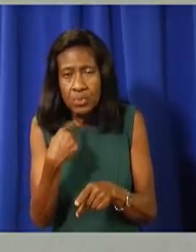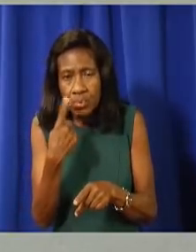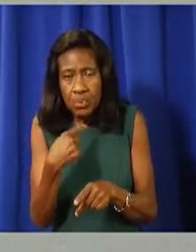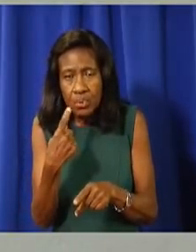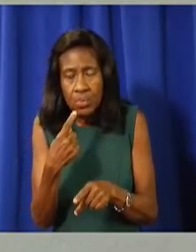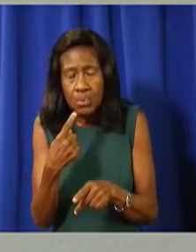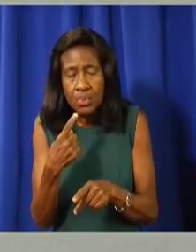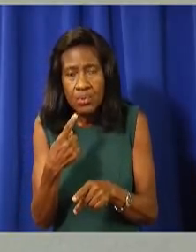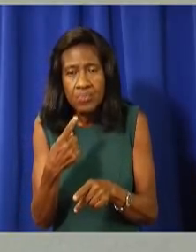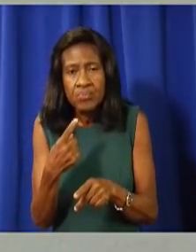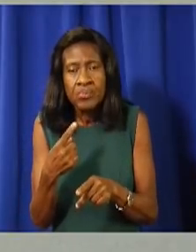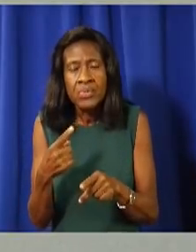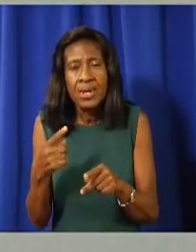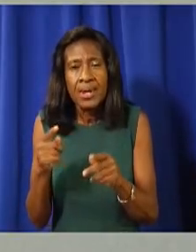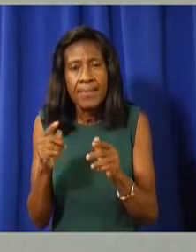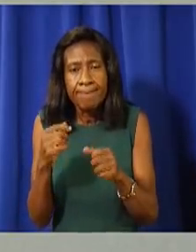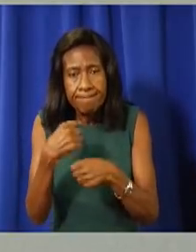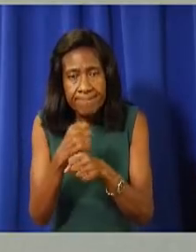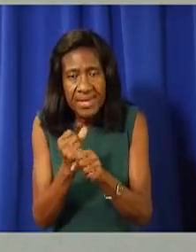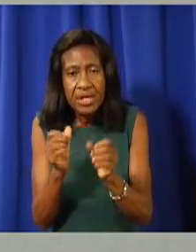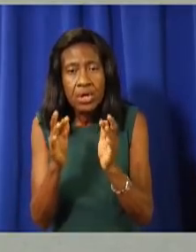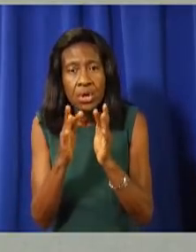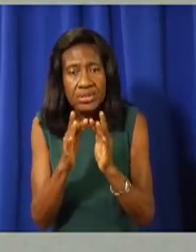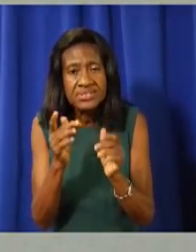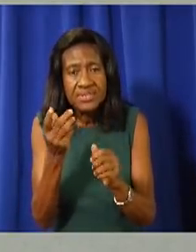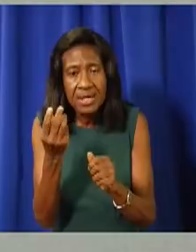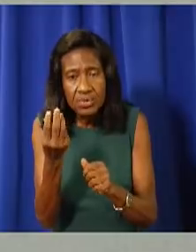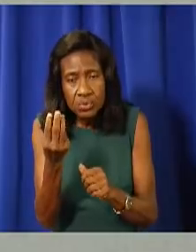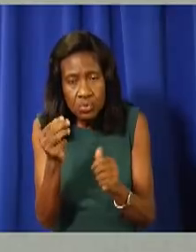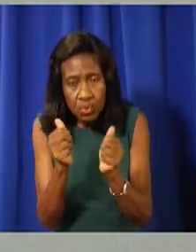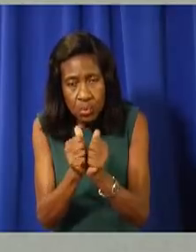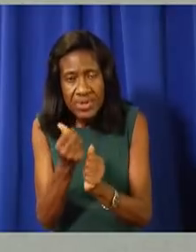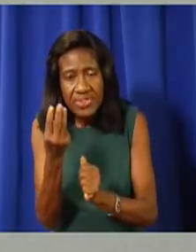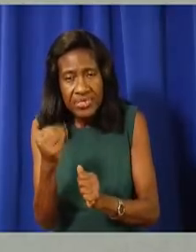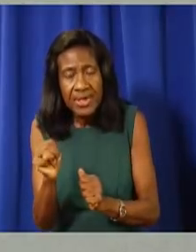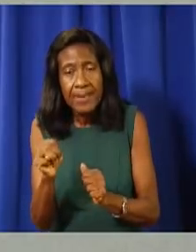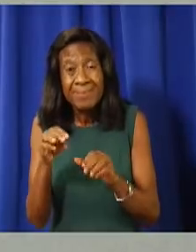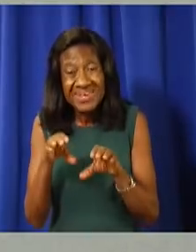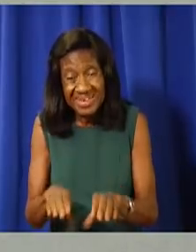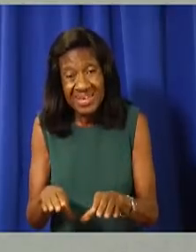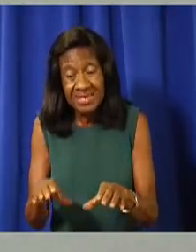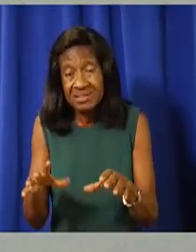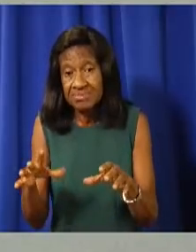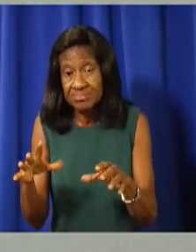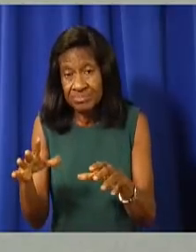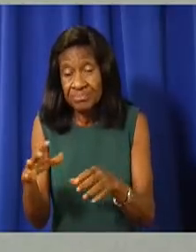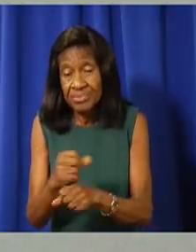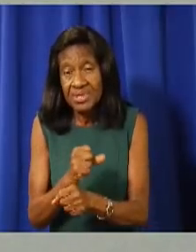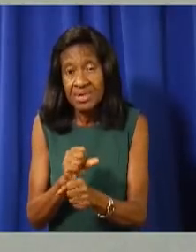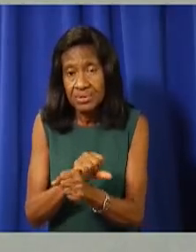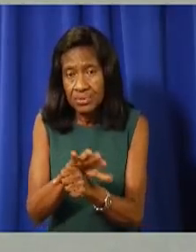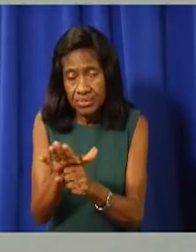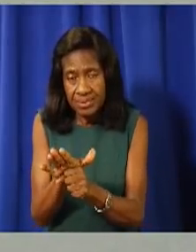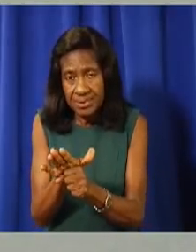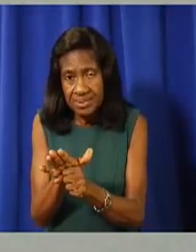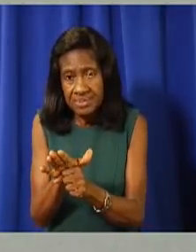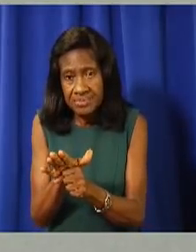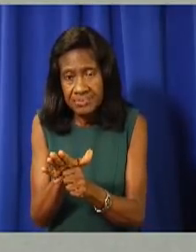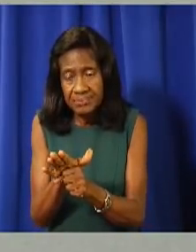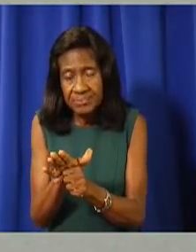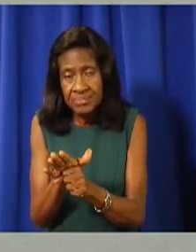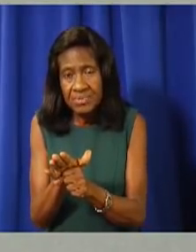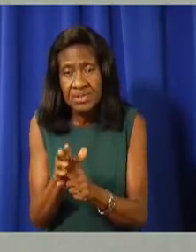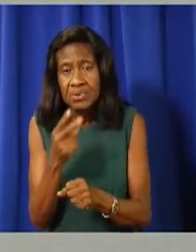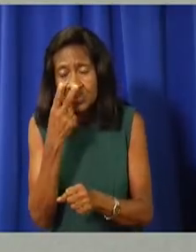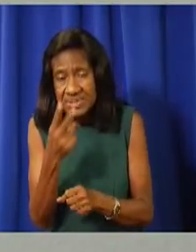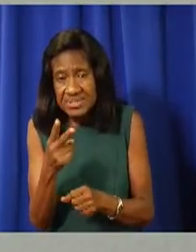can't get the vaccine. And sadly, we've seen in the US some quite tragic incidents where bus drivers at schools